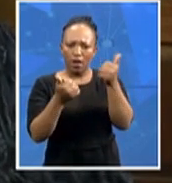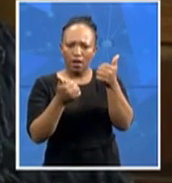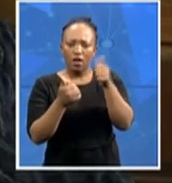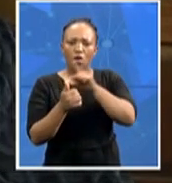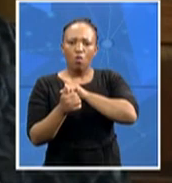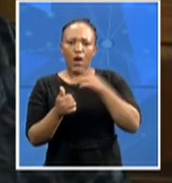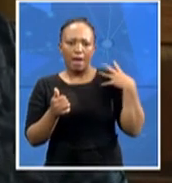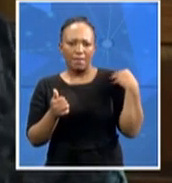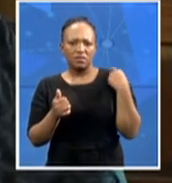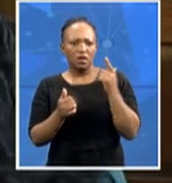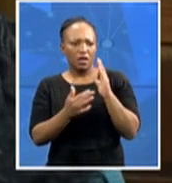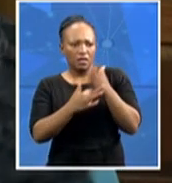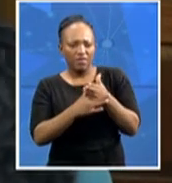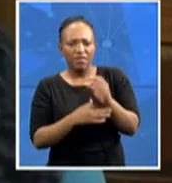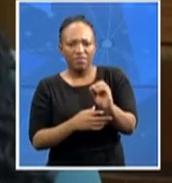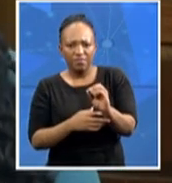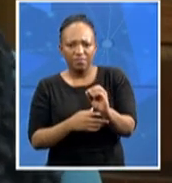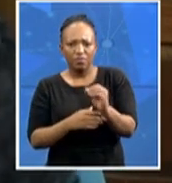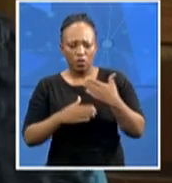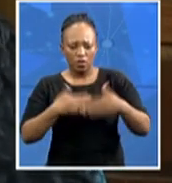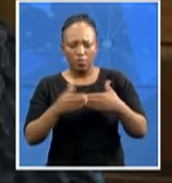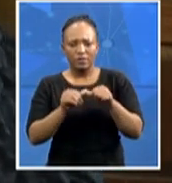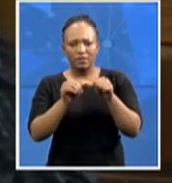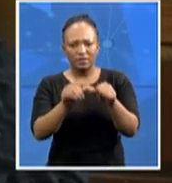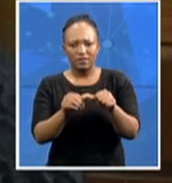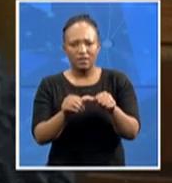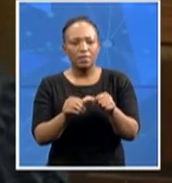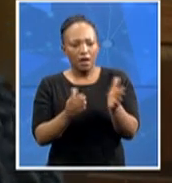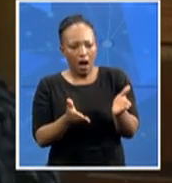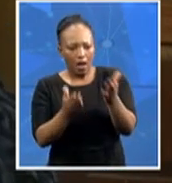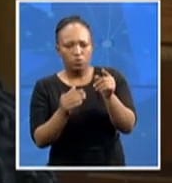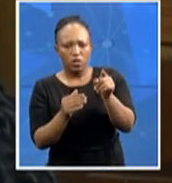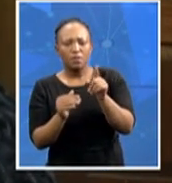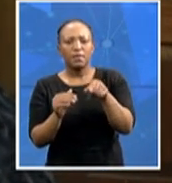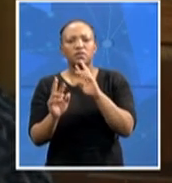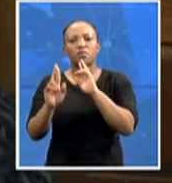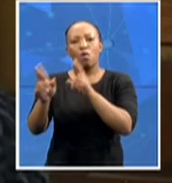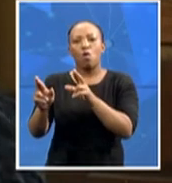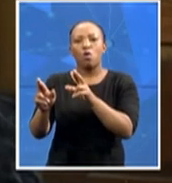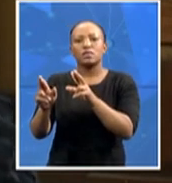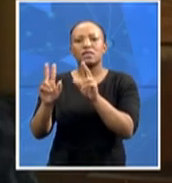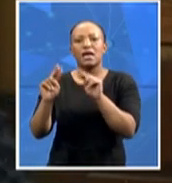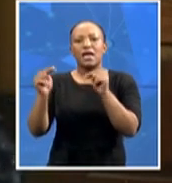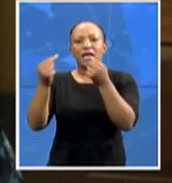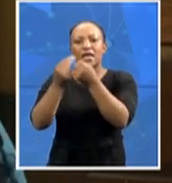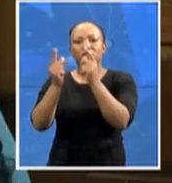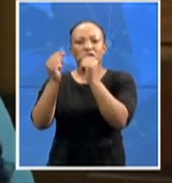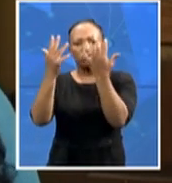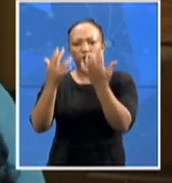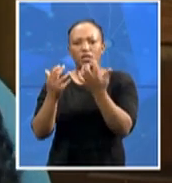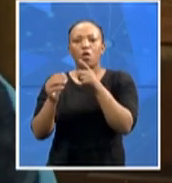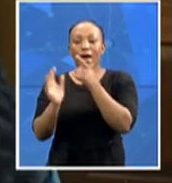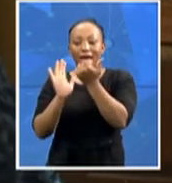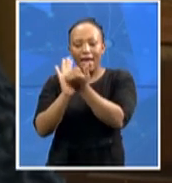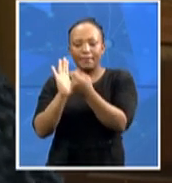process, it was up to him to report the matter to Treasury as the Act says he should. And failing to do so